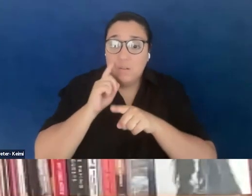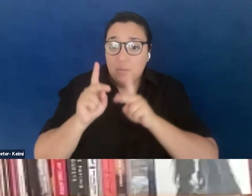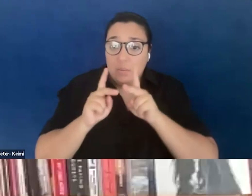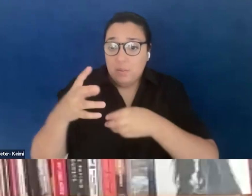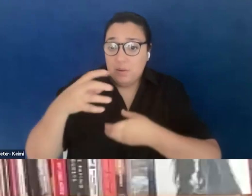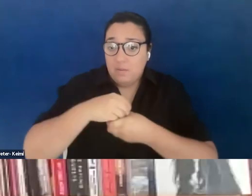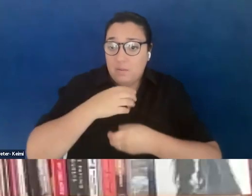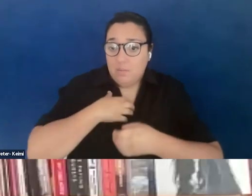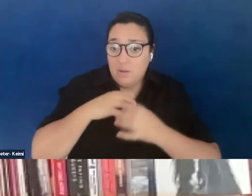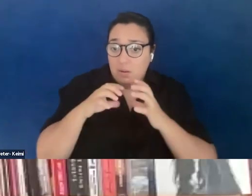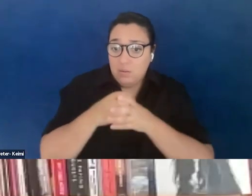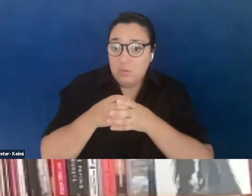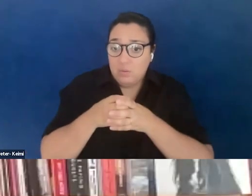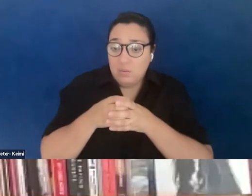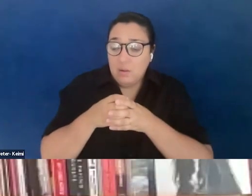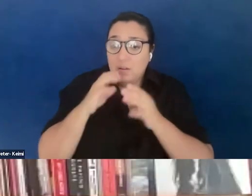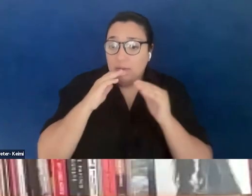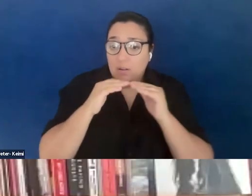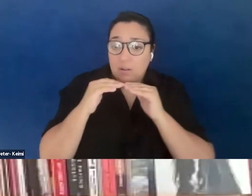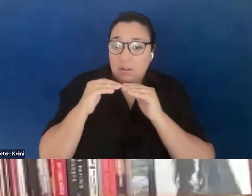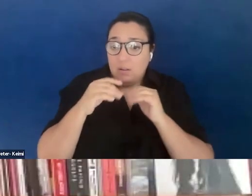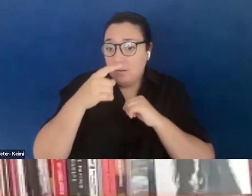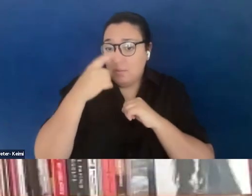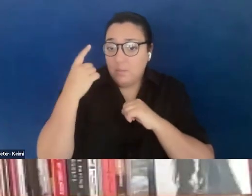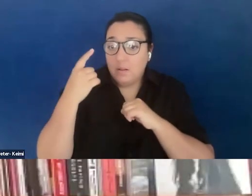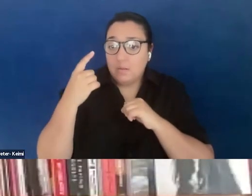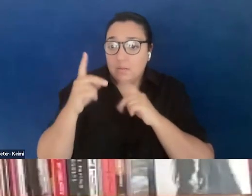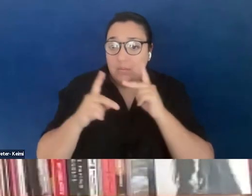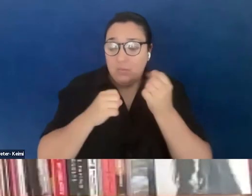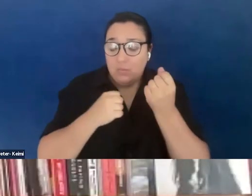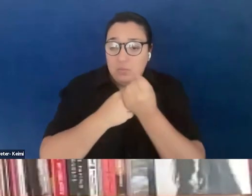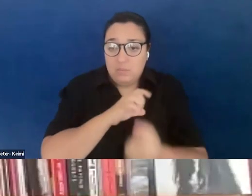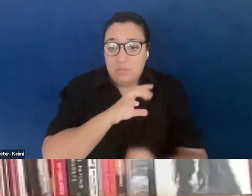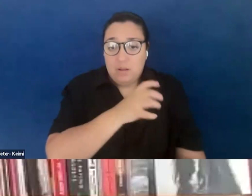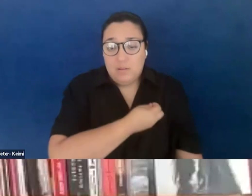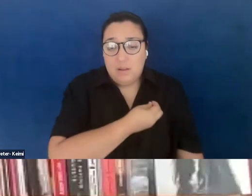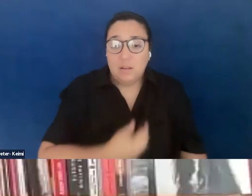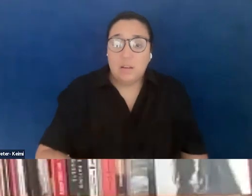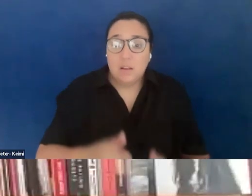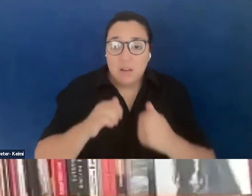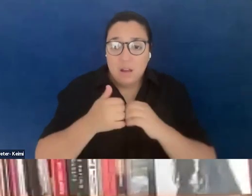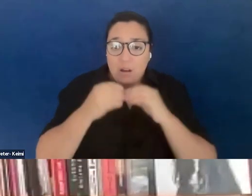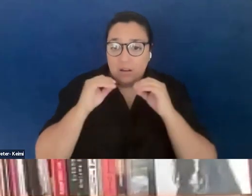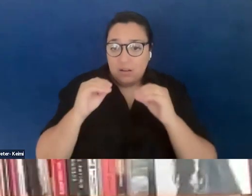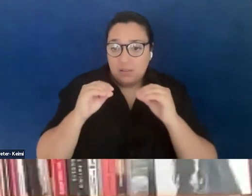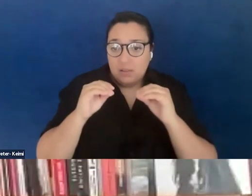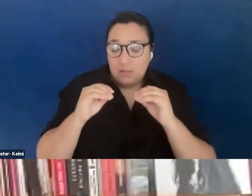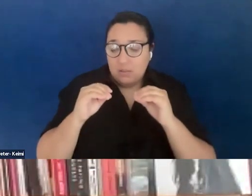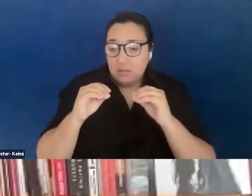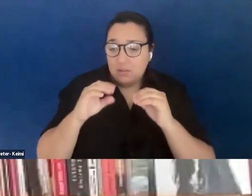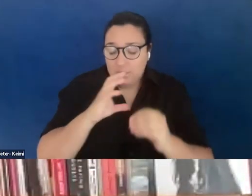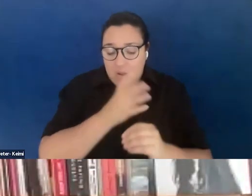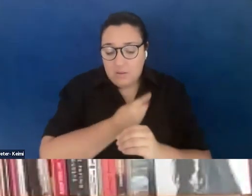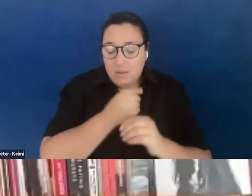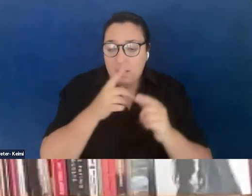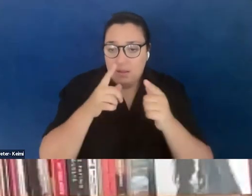chapter of Faculty for Justice for Palestine, to help us teach Palestinian liberation, right? To teach about